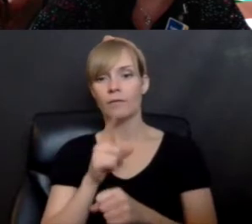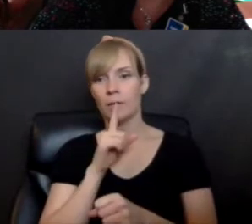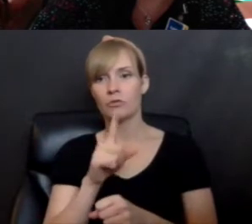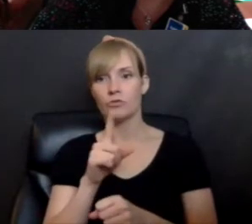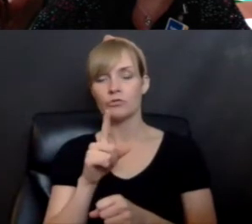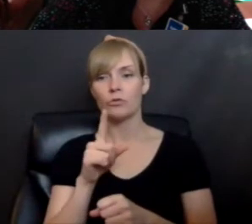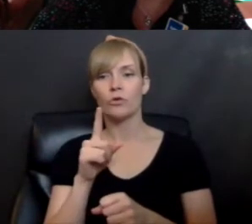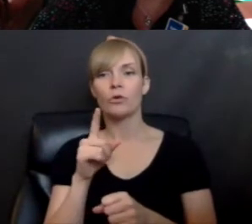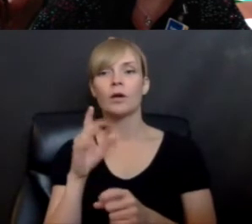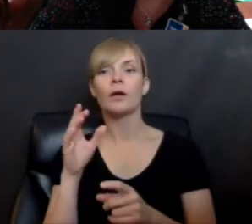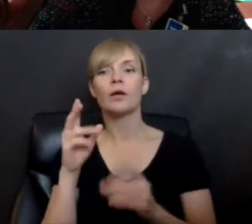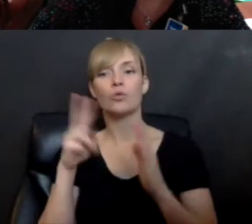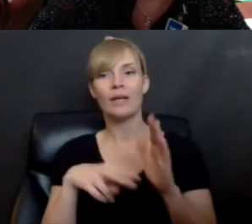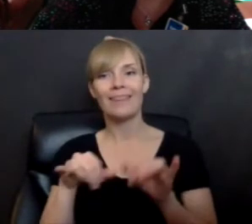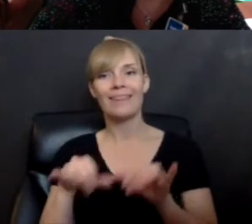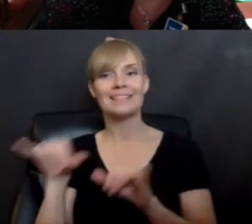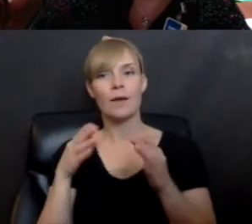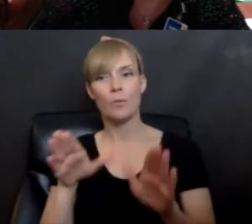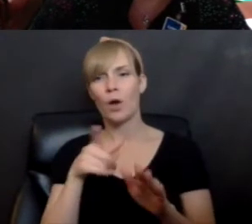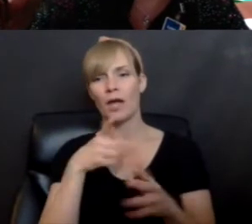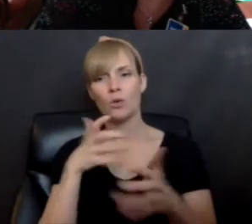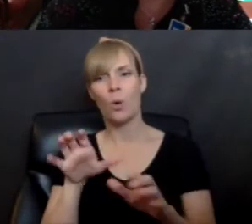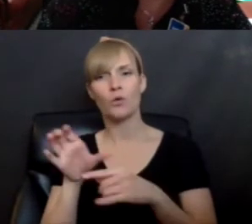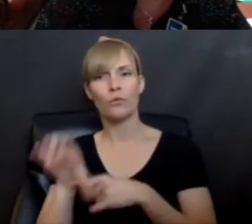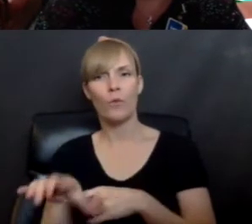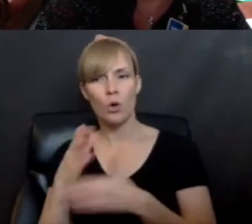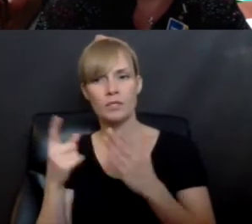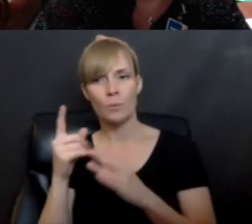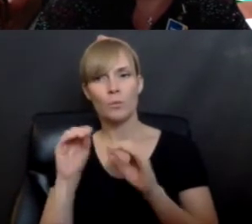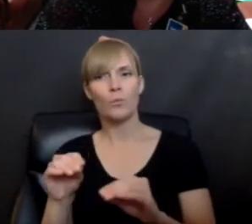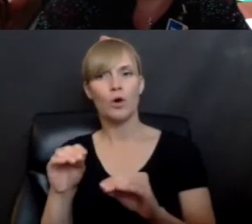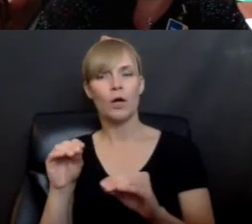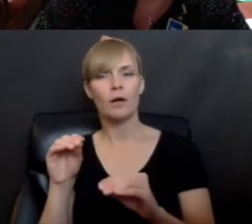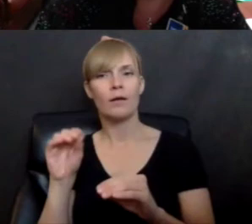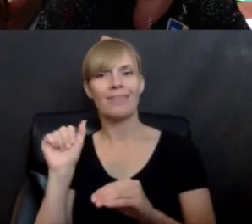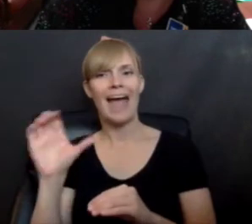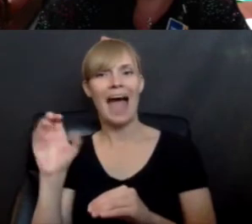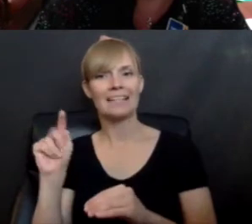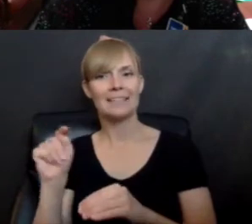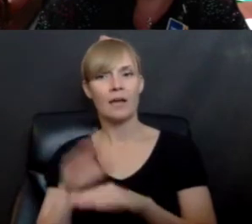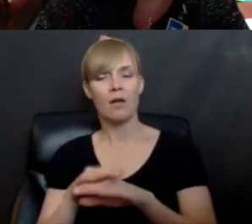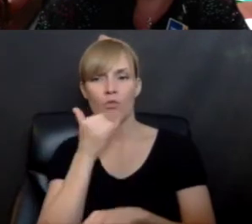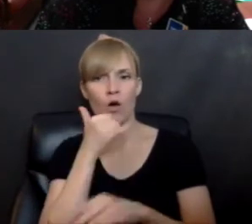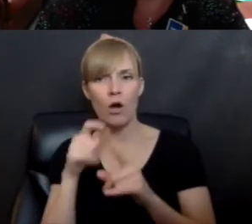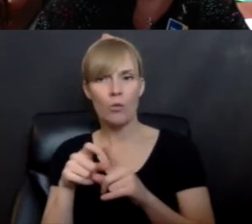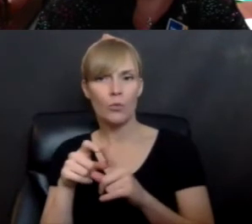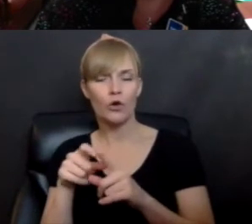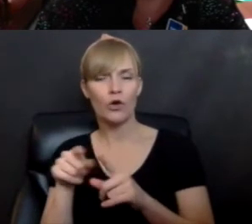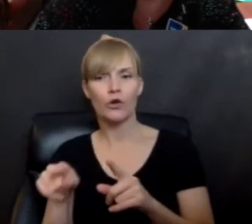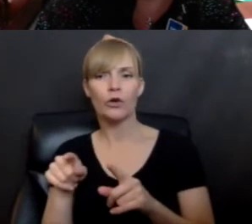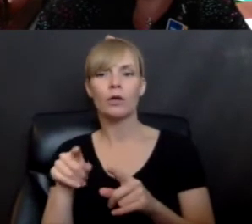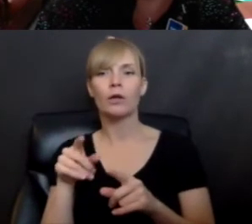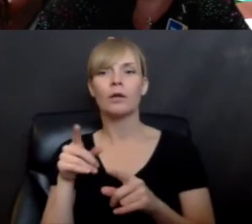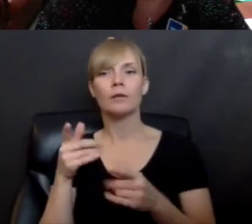reads it the same way, right? You don't want to force someone to put the accents on the wrong part of the word that they wouldn't naturally do. But I think there's a little more